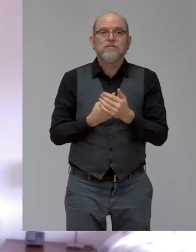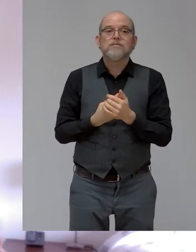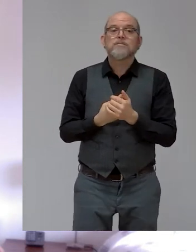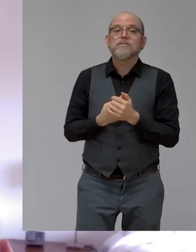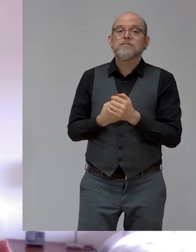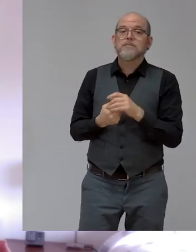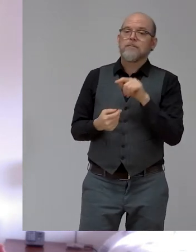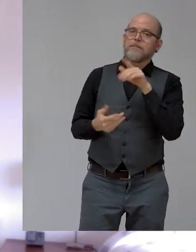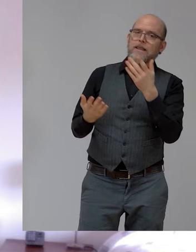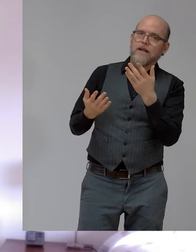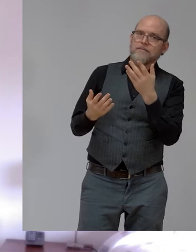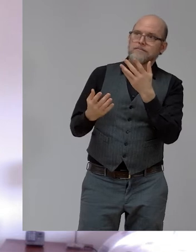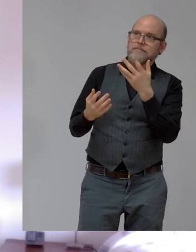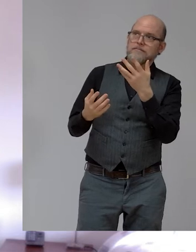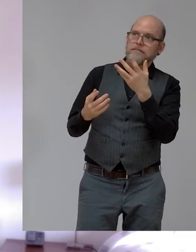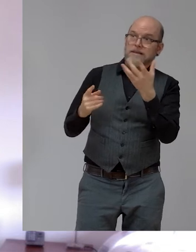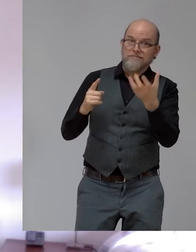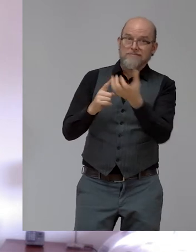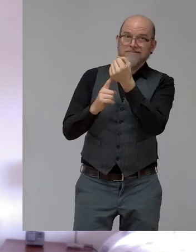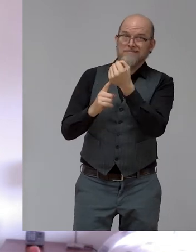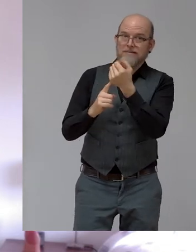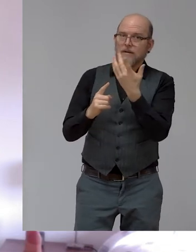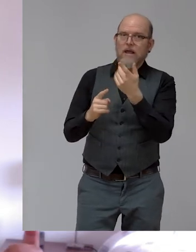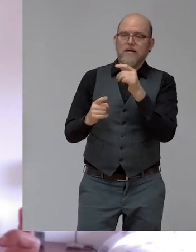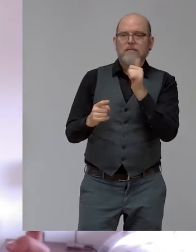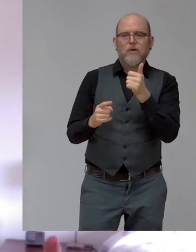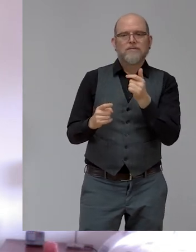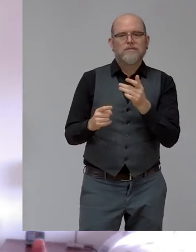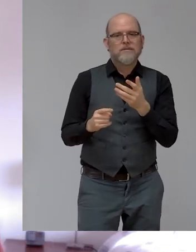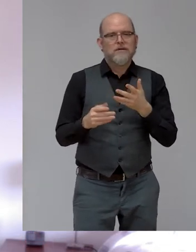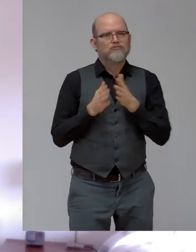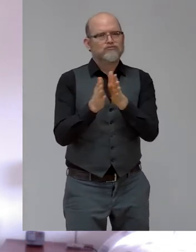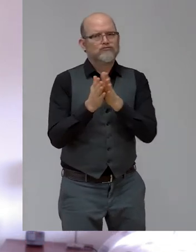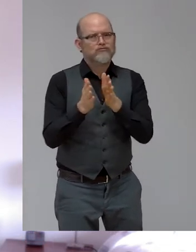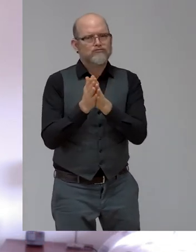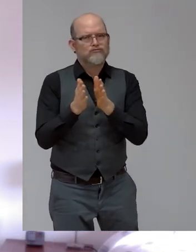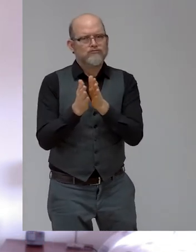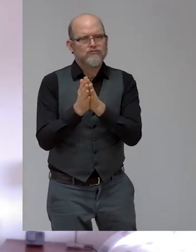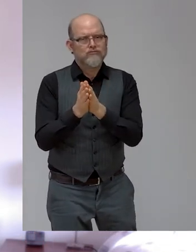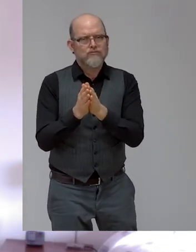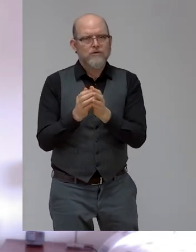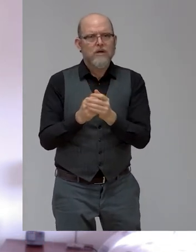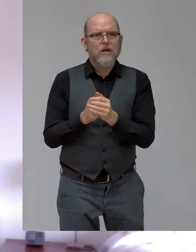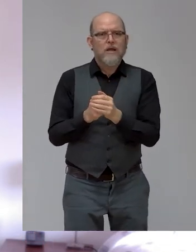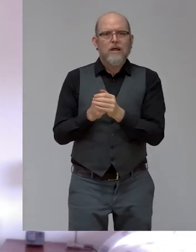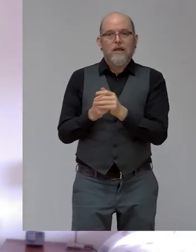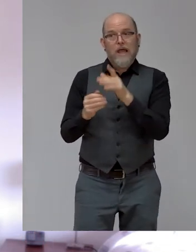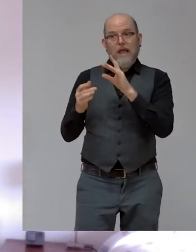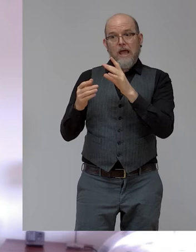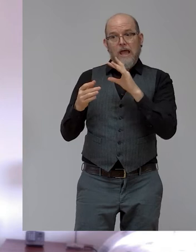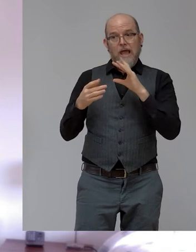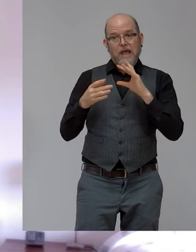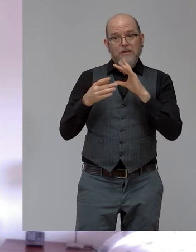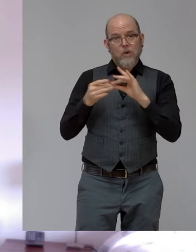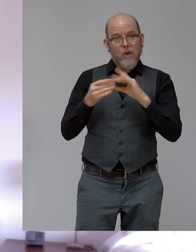right? So, if you can talk about stuff and say, you know, here's what happened, here's what I did, here's what